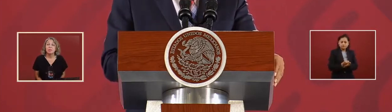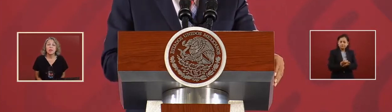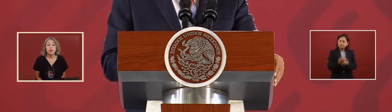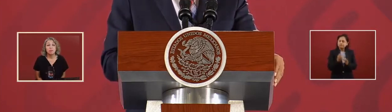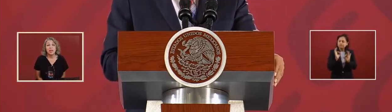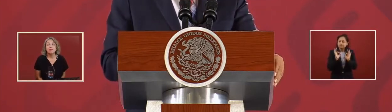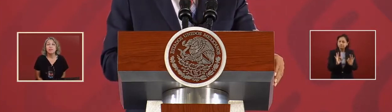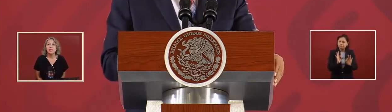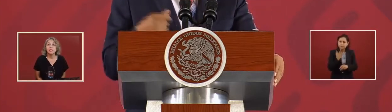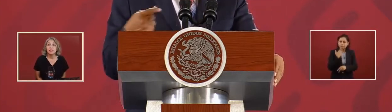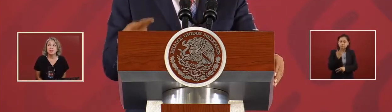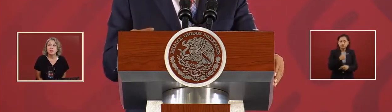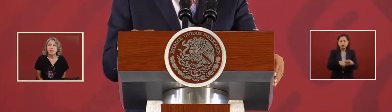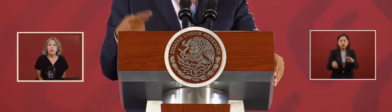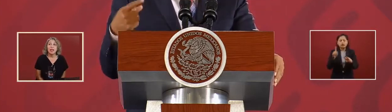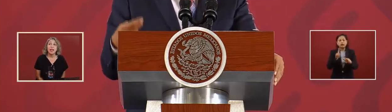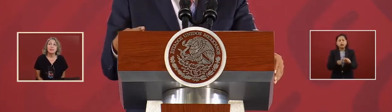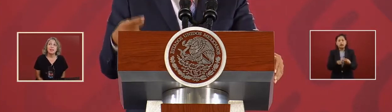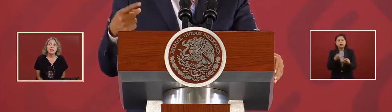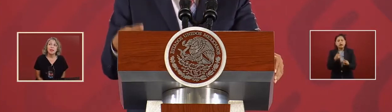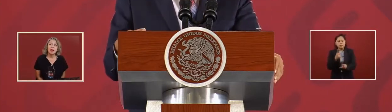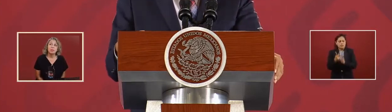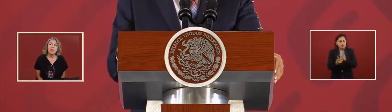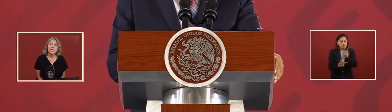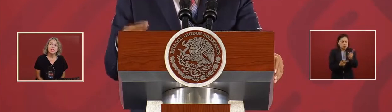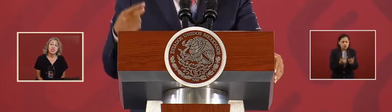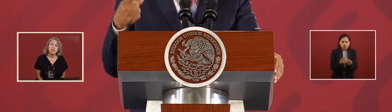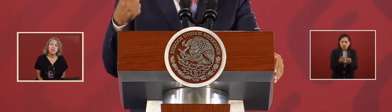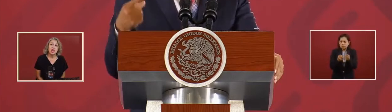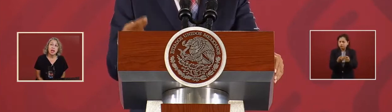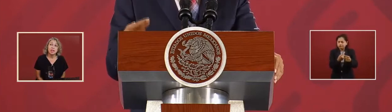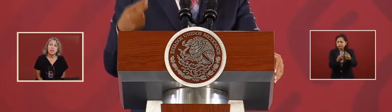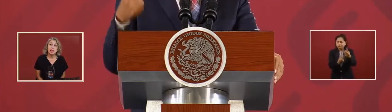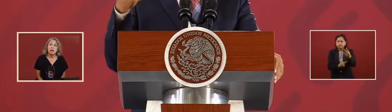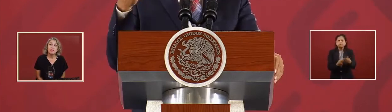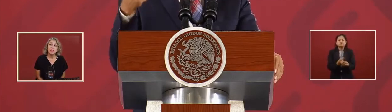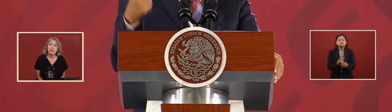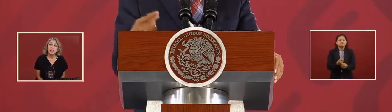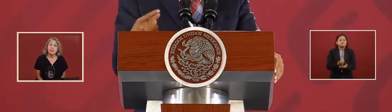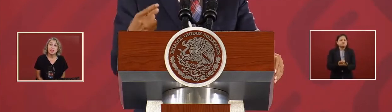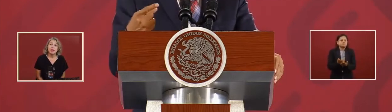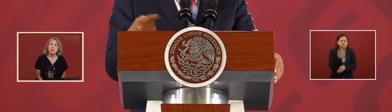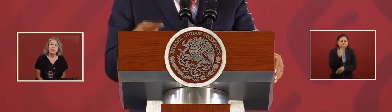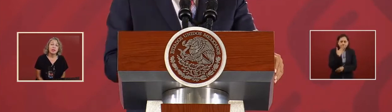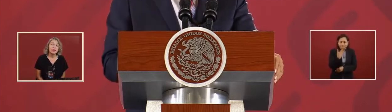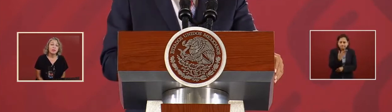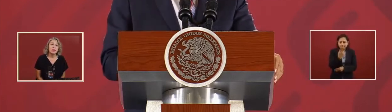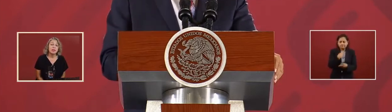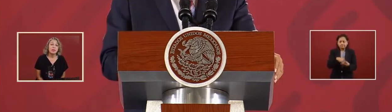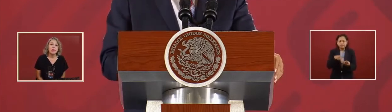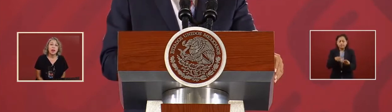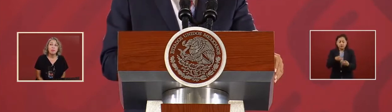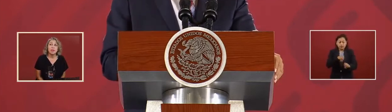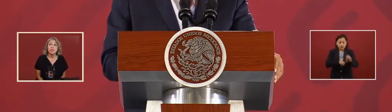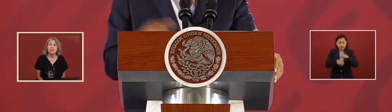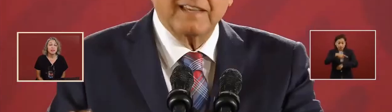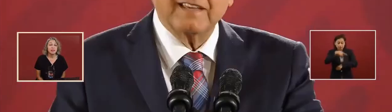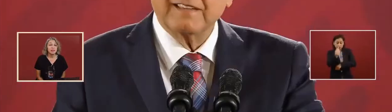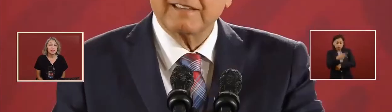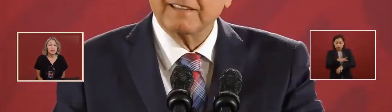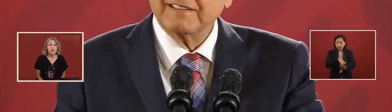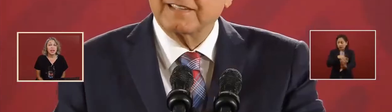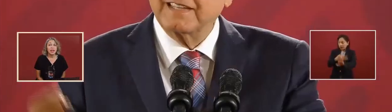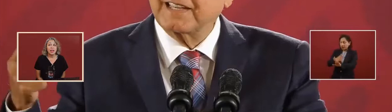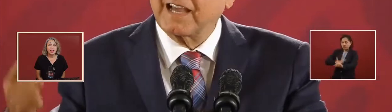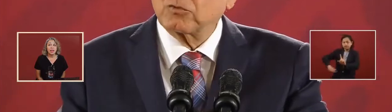And that the companies should not affect the environment. And that they